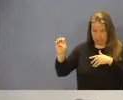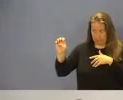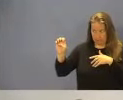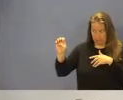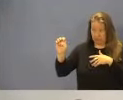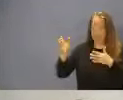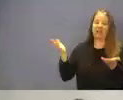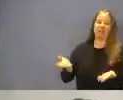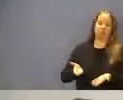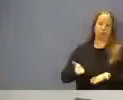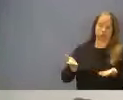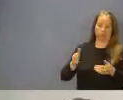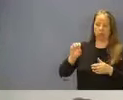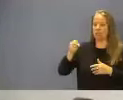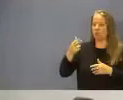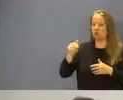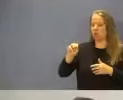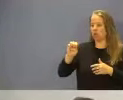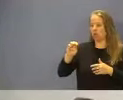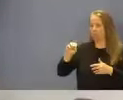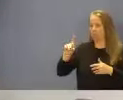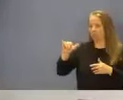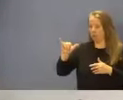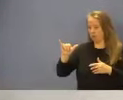Here. Shane Mobley.